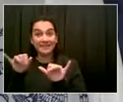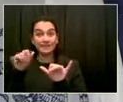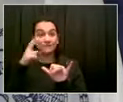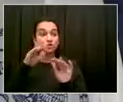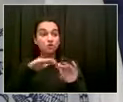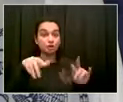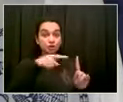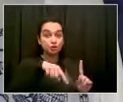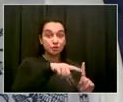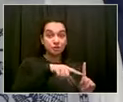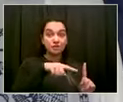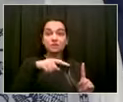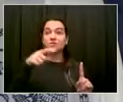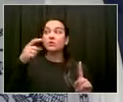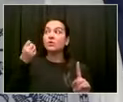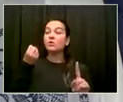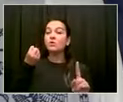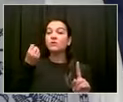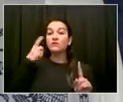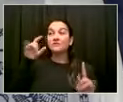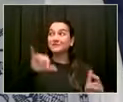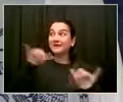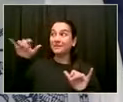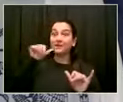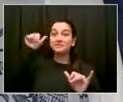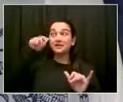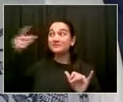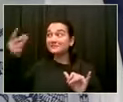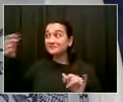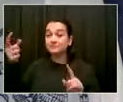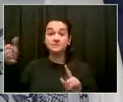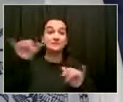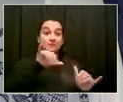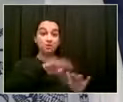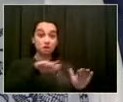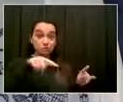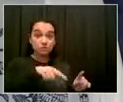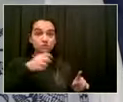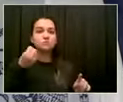My understanding is it's exact same vaccine, same approach. But Dr. Choksi, you can explain.